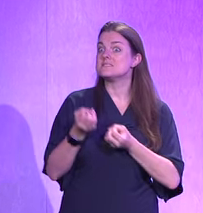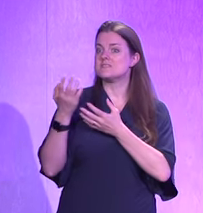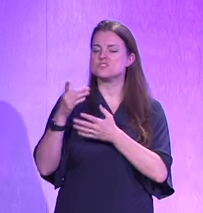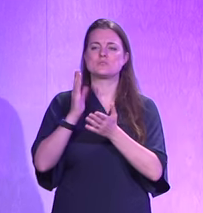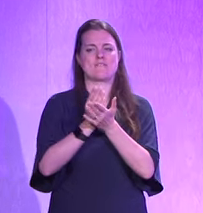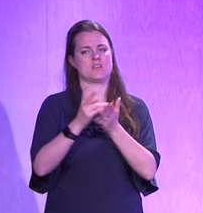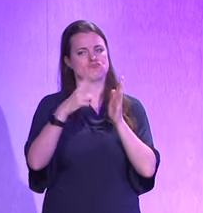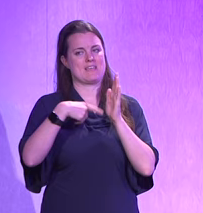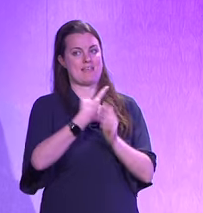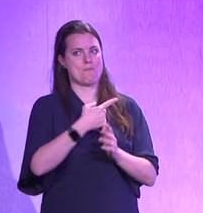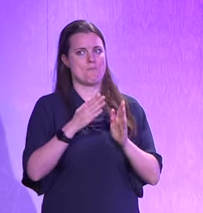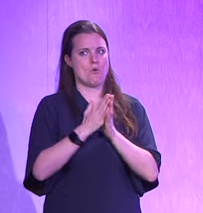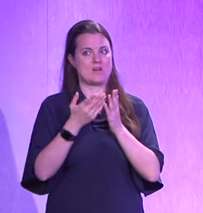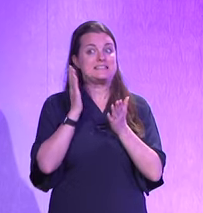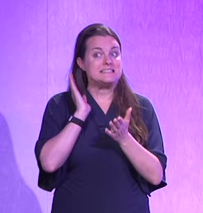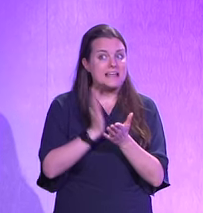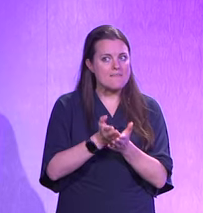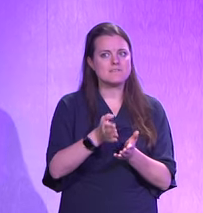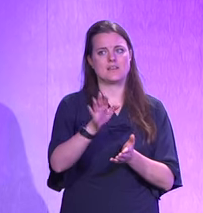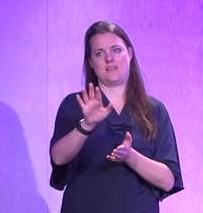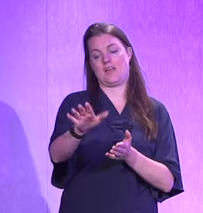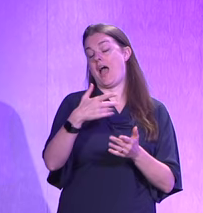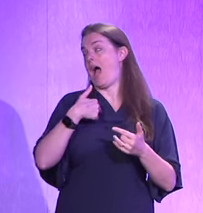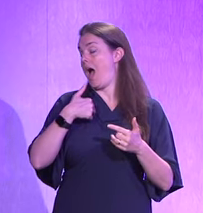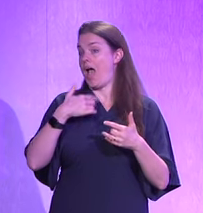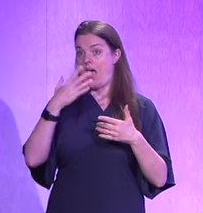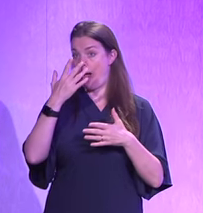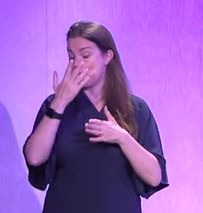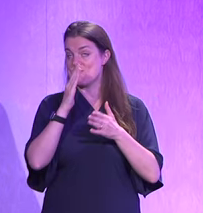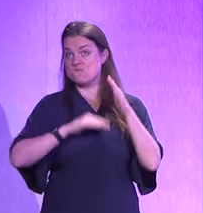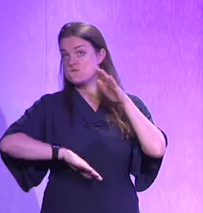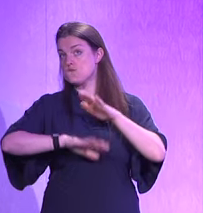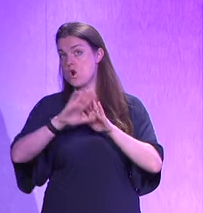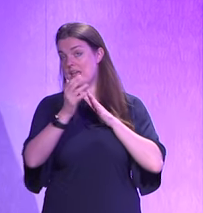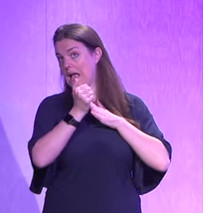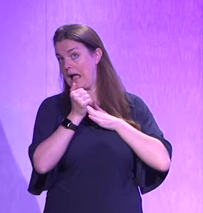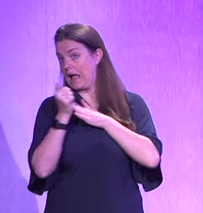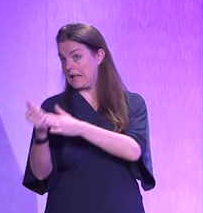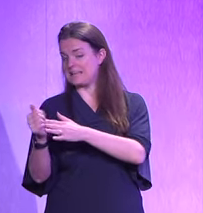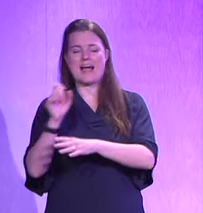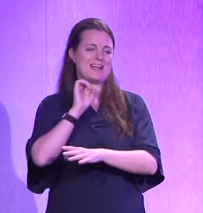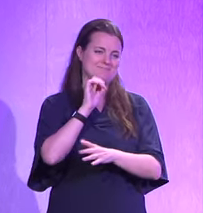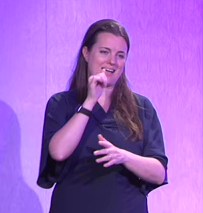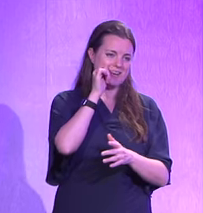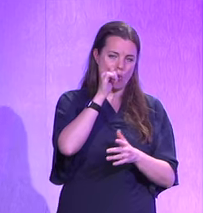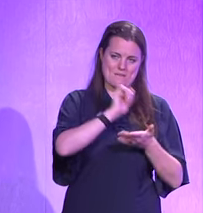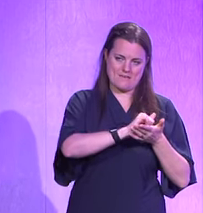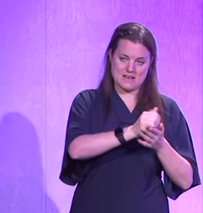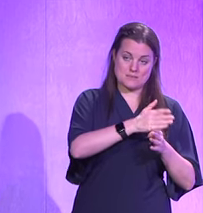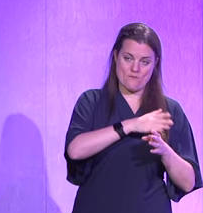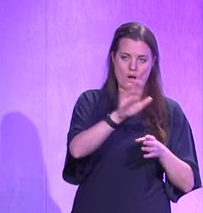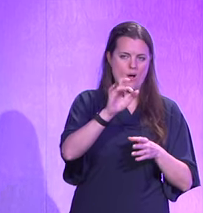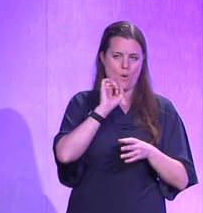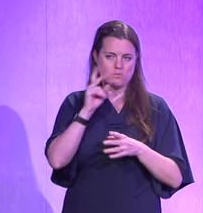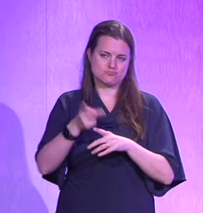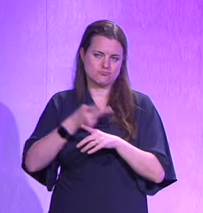So you should read that book, definitely. I have been completely guided by this, so you won't regret it. I'm not going to advertise it